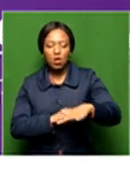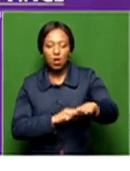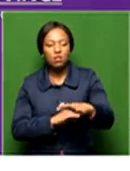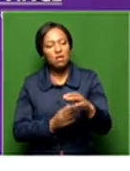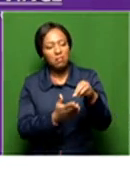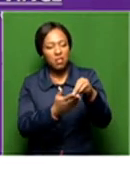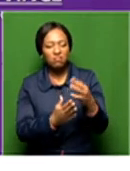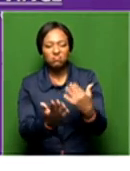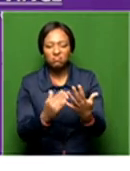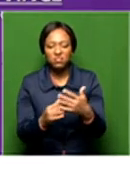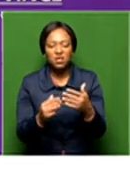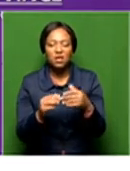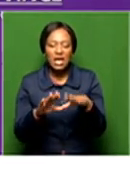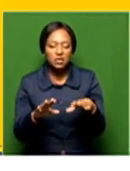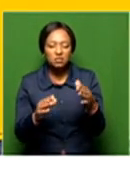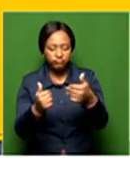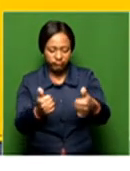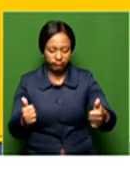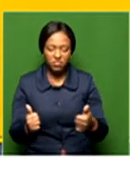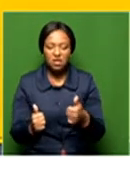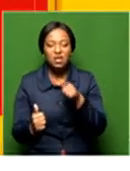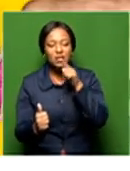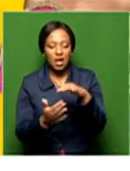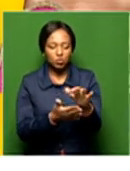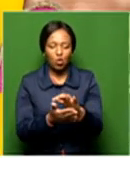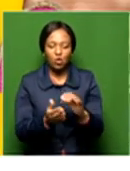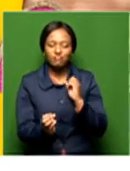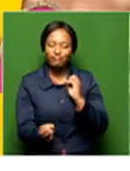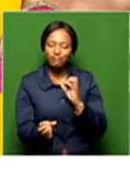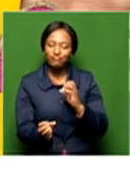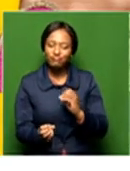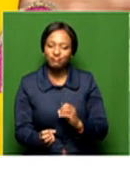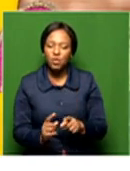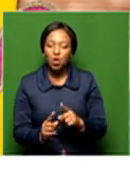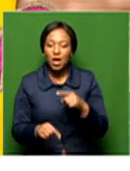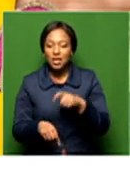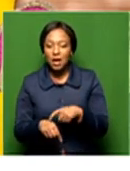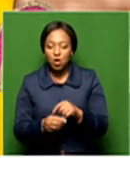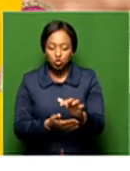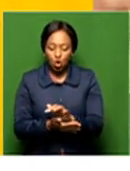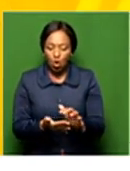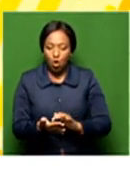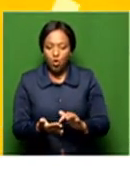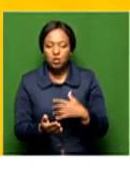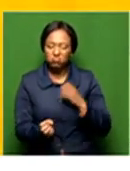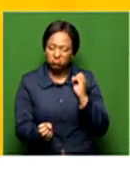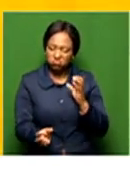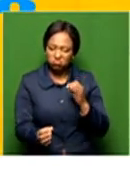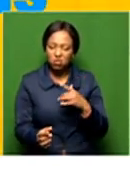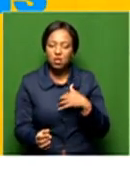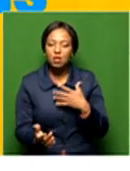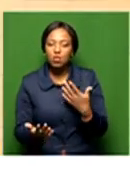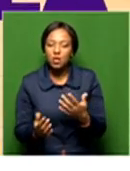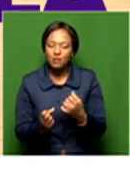kids, and they just tell them storytelling. And the critical part about this is that just through the storytelling, you're able to transfer our